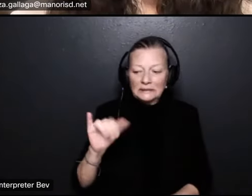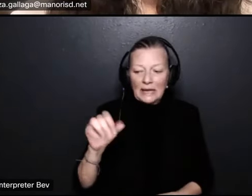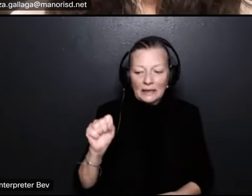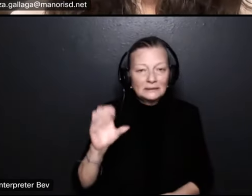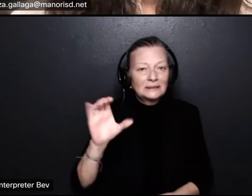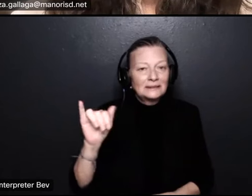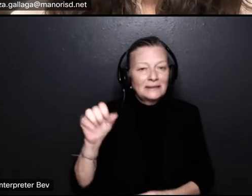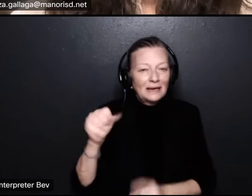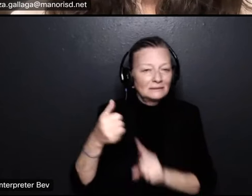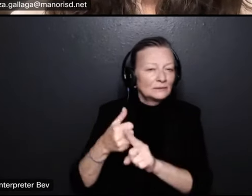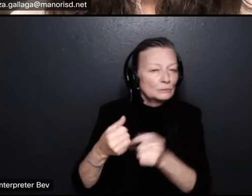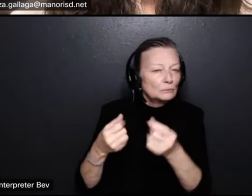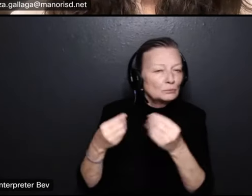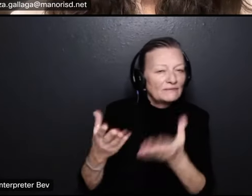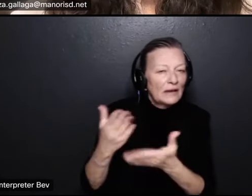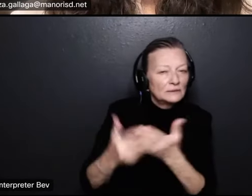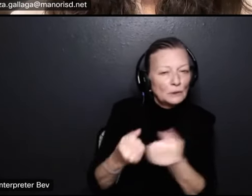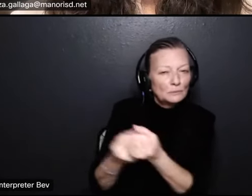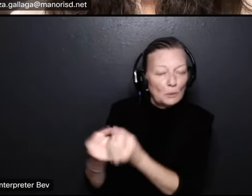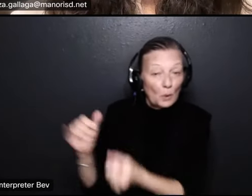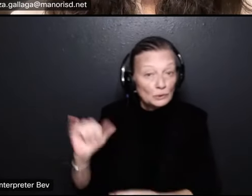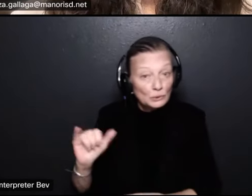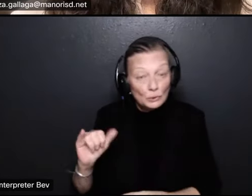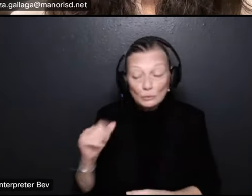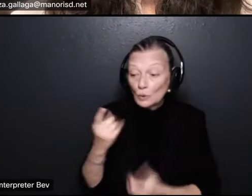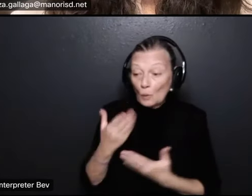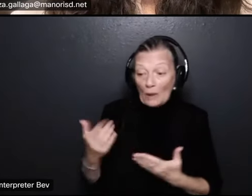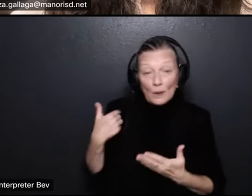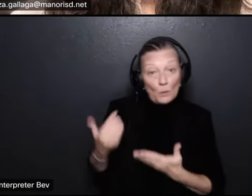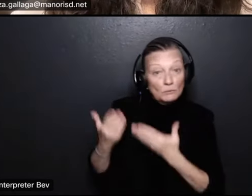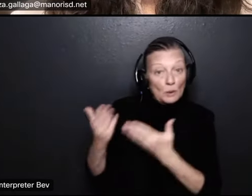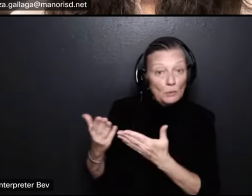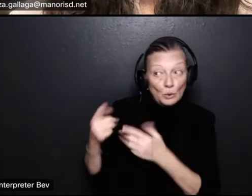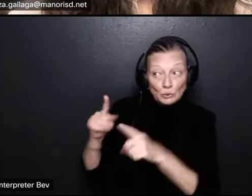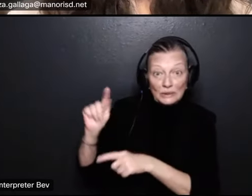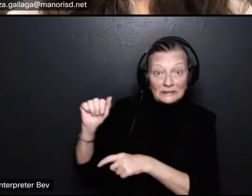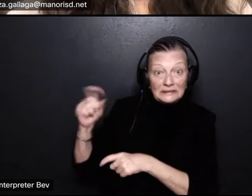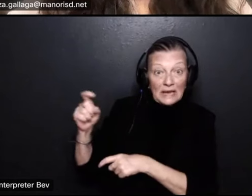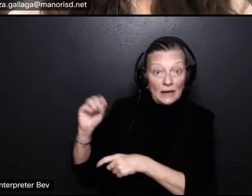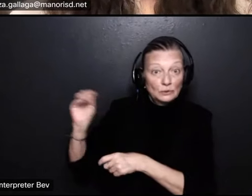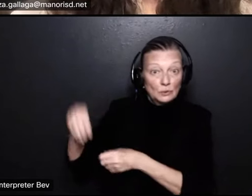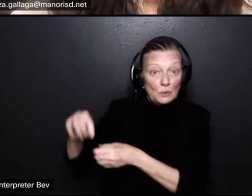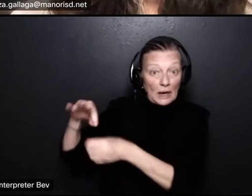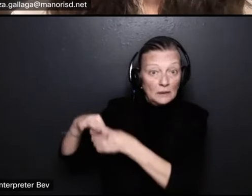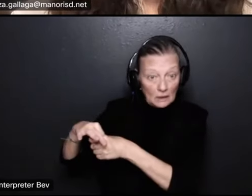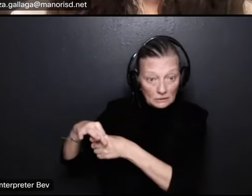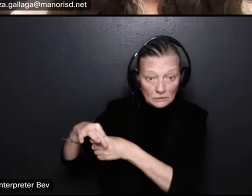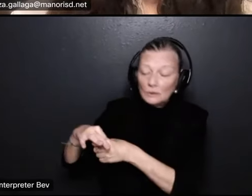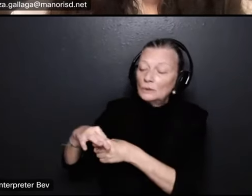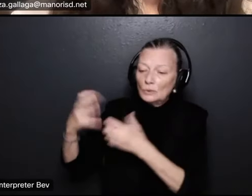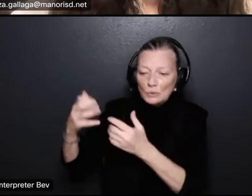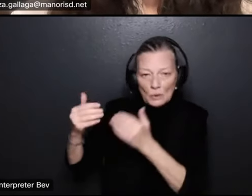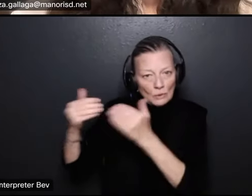so one of the things that we're proposing in the tax rate election and we're going to go ahead and kind of get a running start with it no matter what